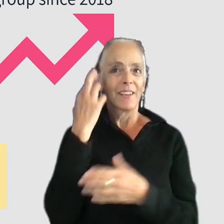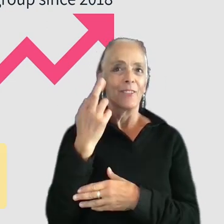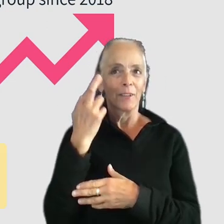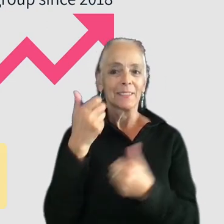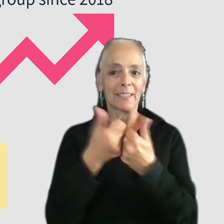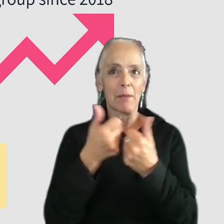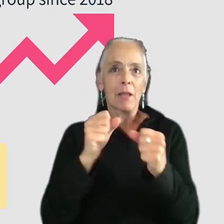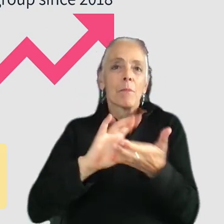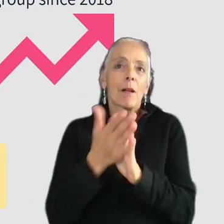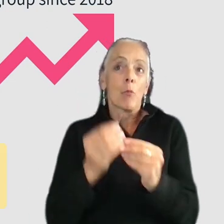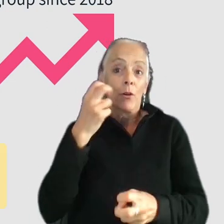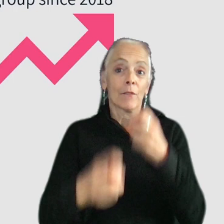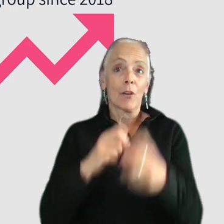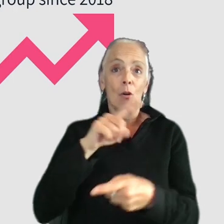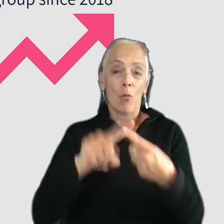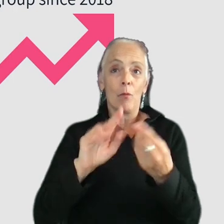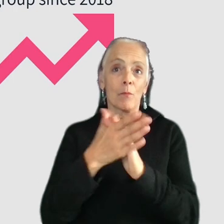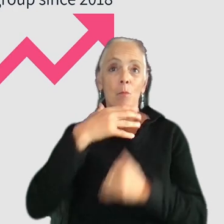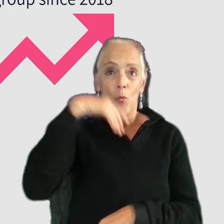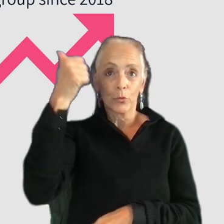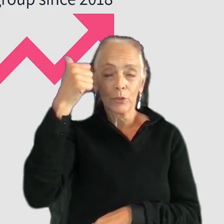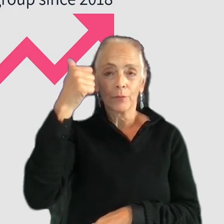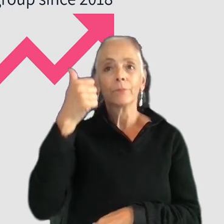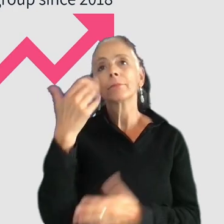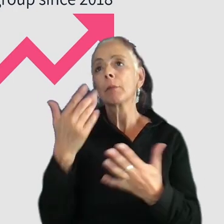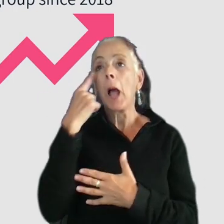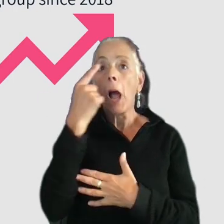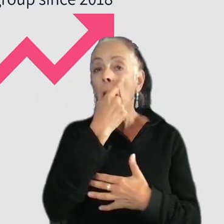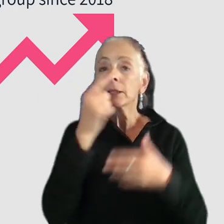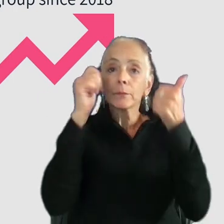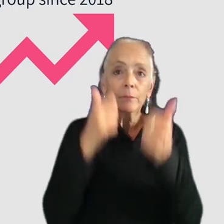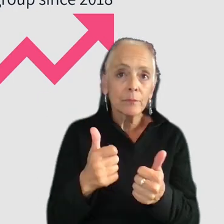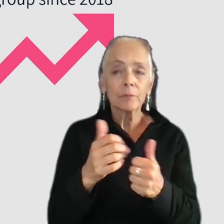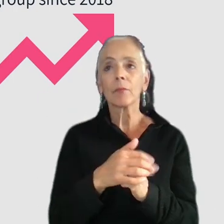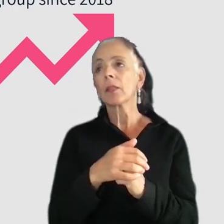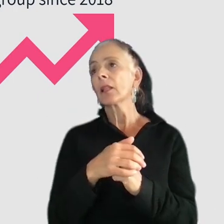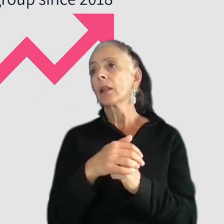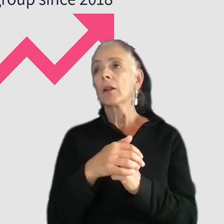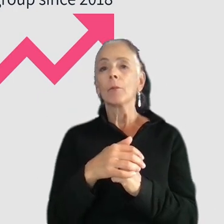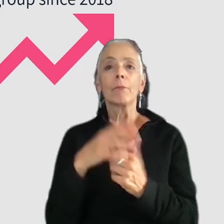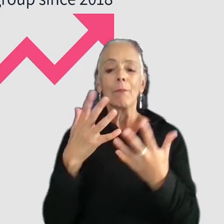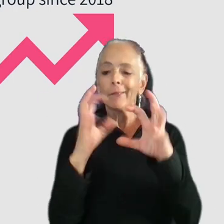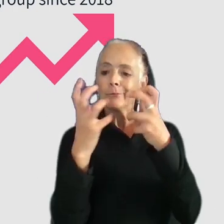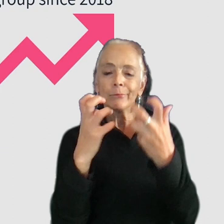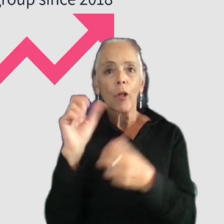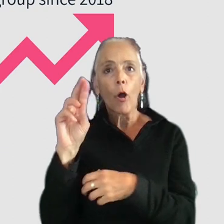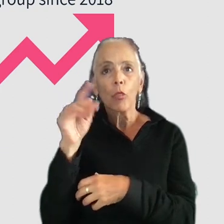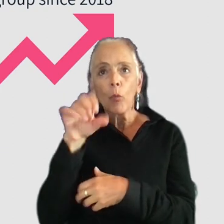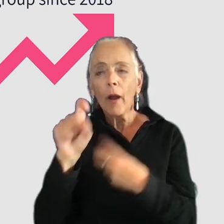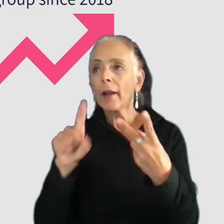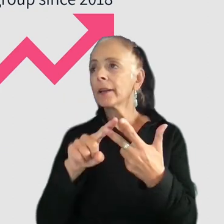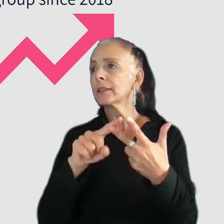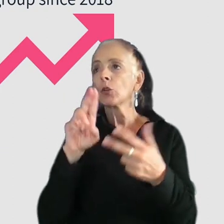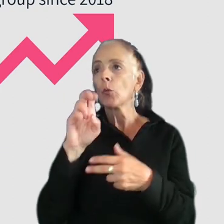gaming can become more difficult as we get older. So our eyesight might start to deteriorate, we might get arthritis in our hands, our reflexes might